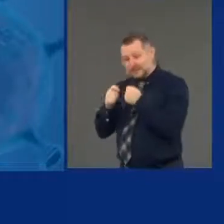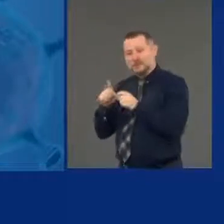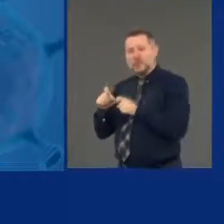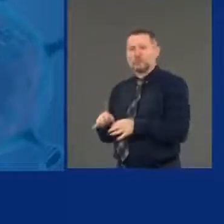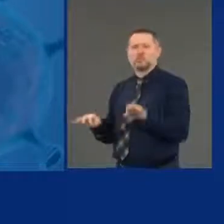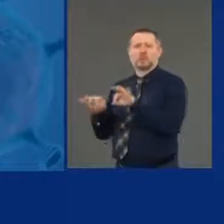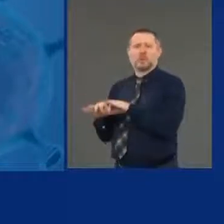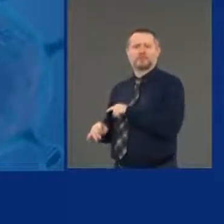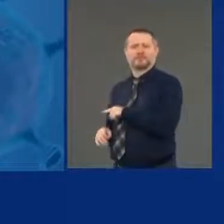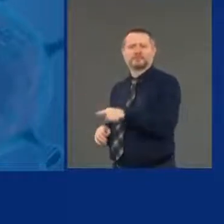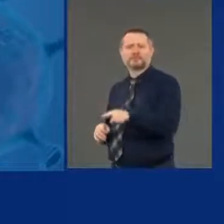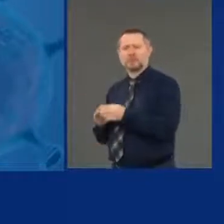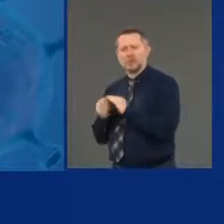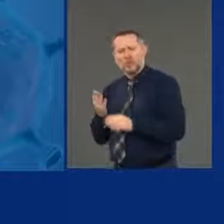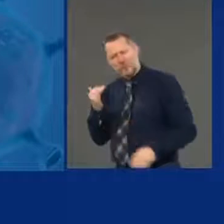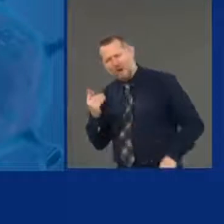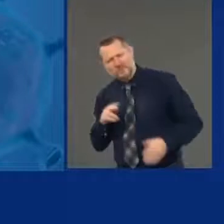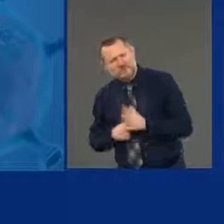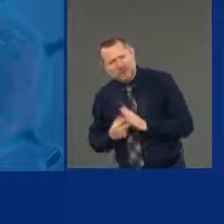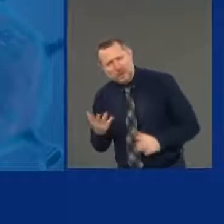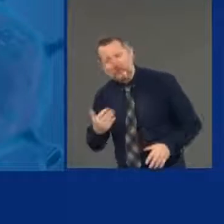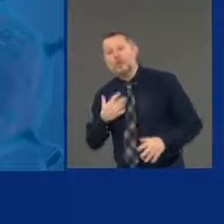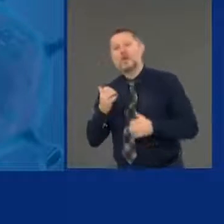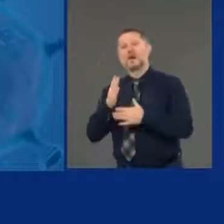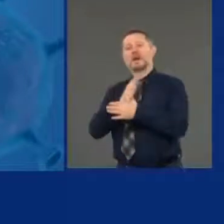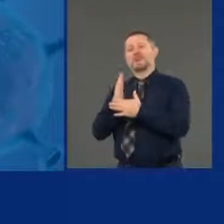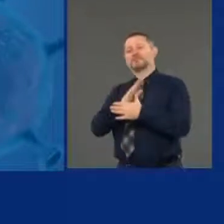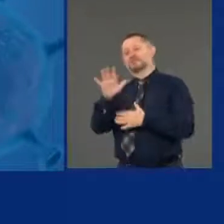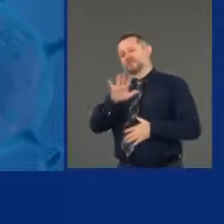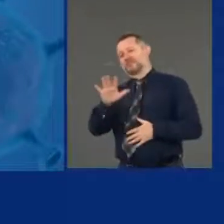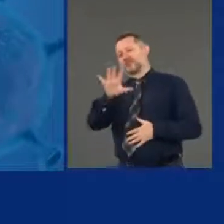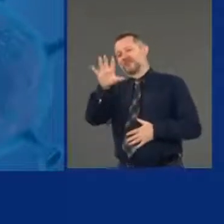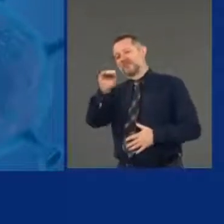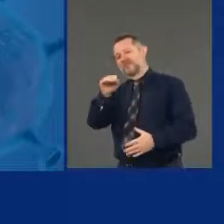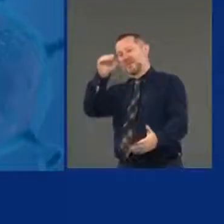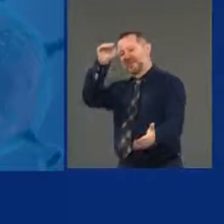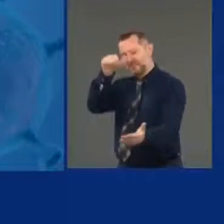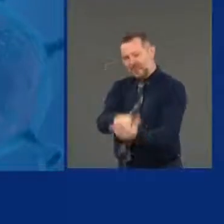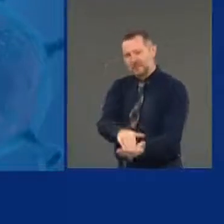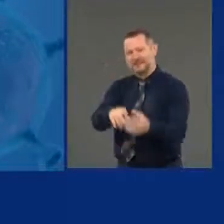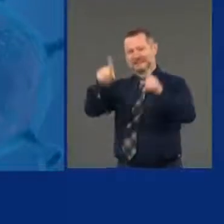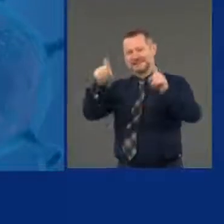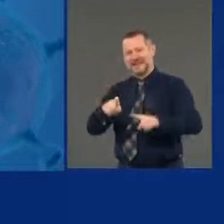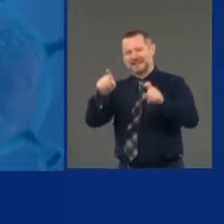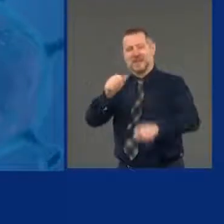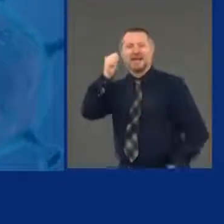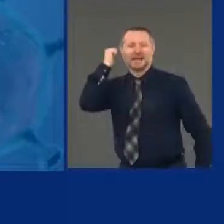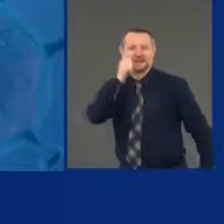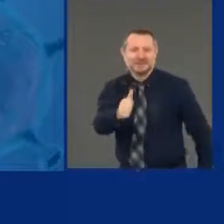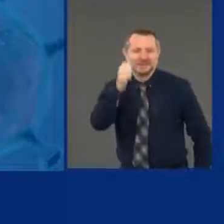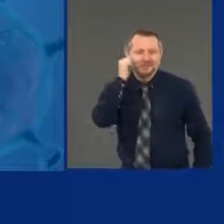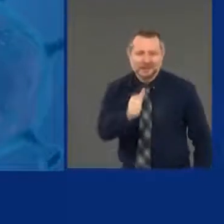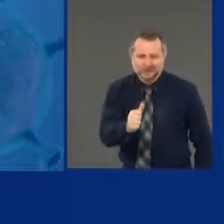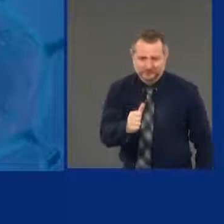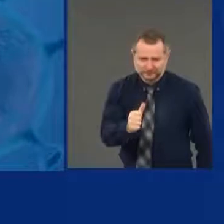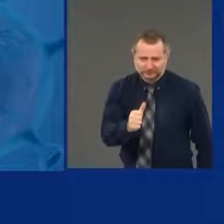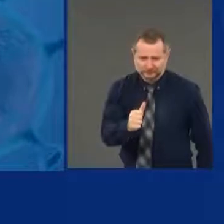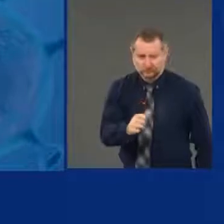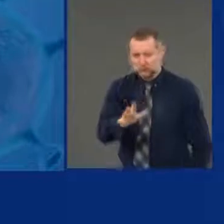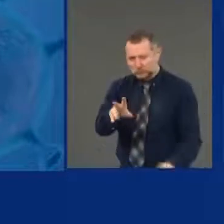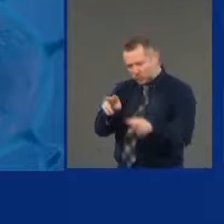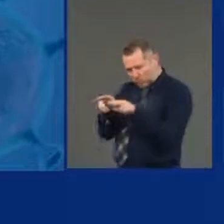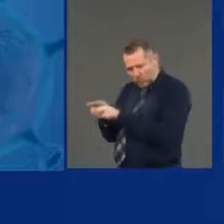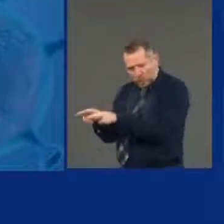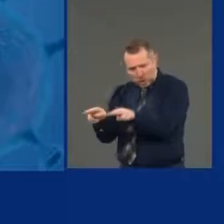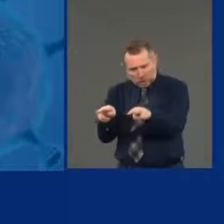about 50,000 tests every day. 50,000 tests every day. Watch that daily number.